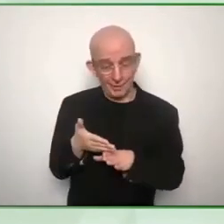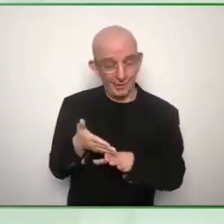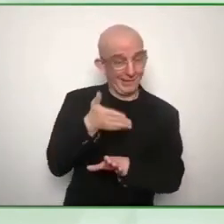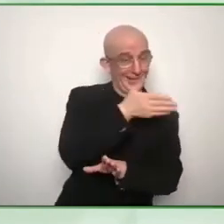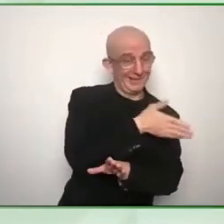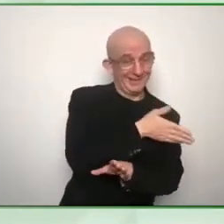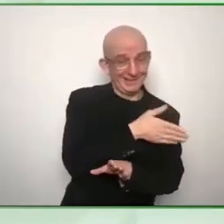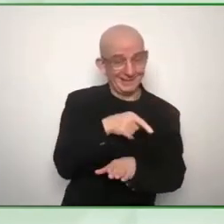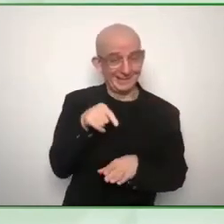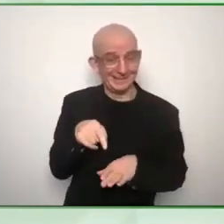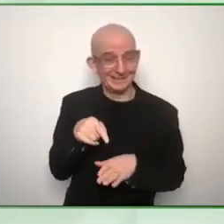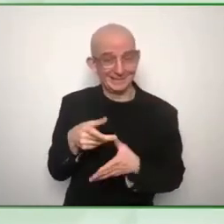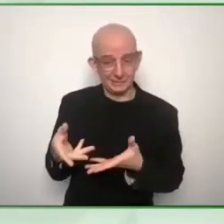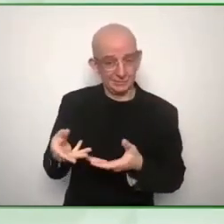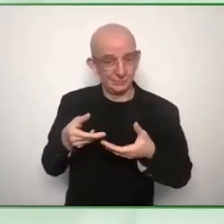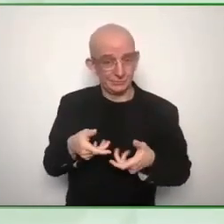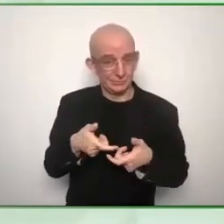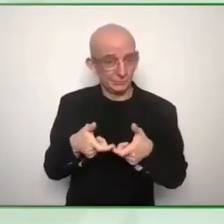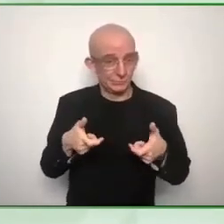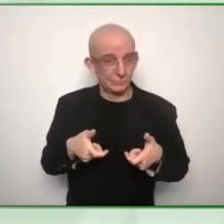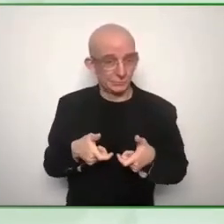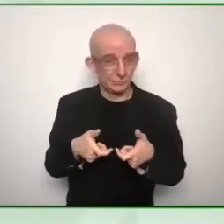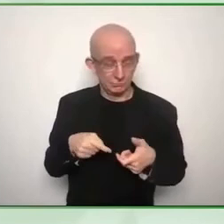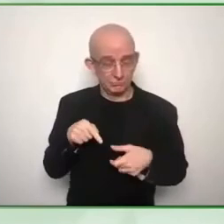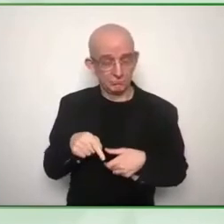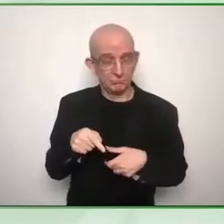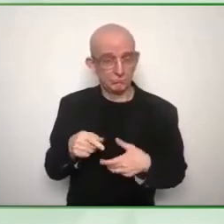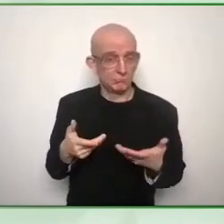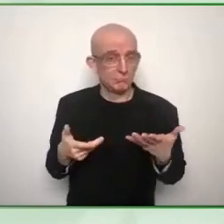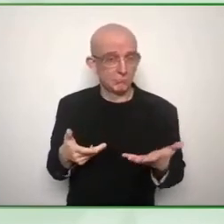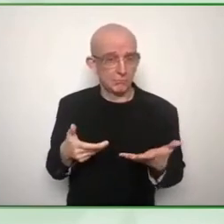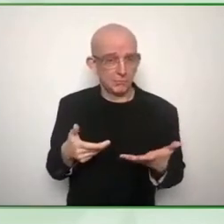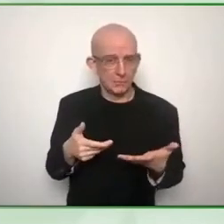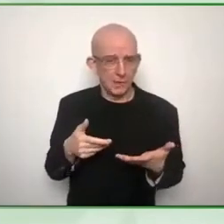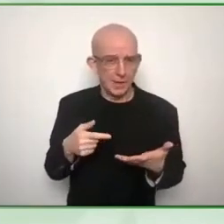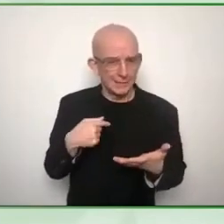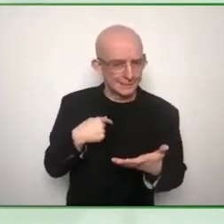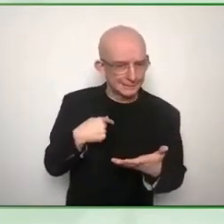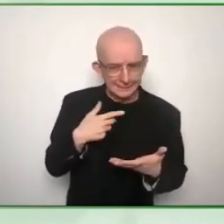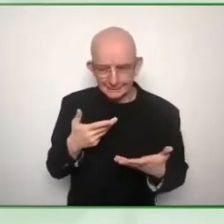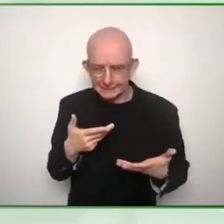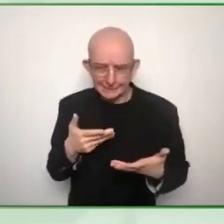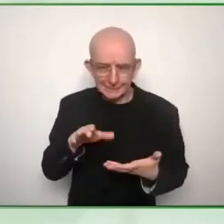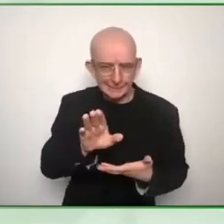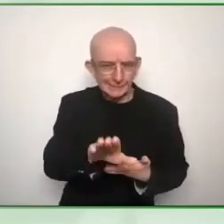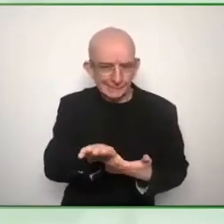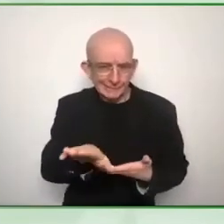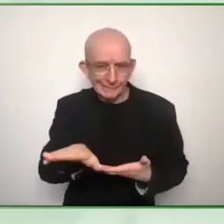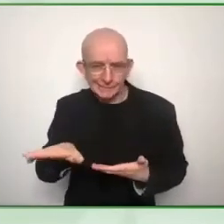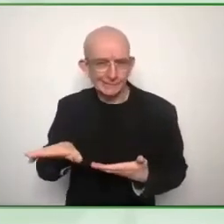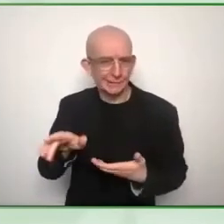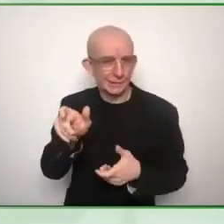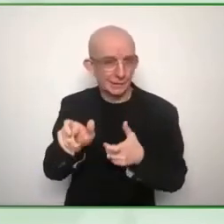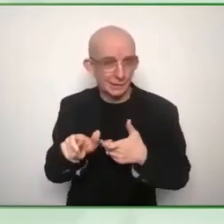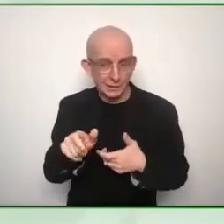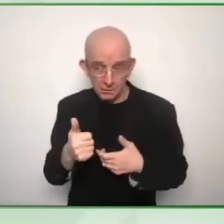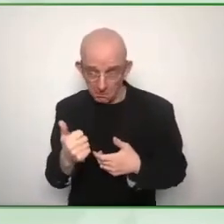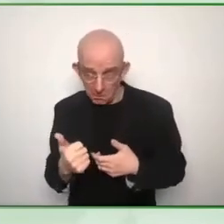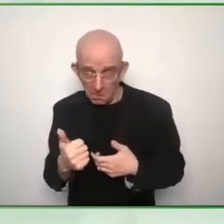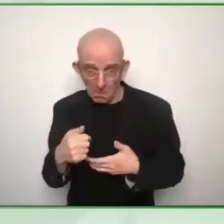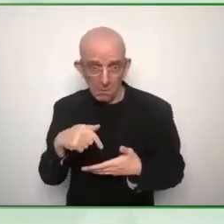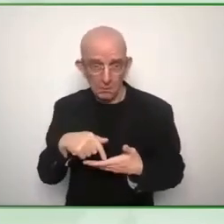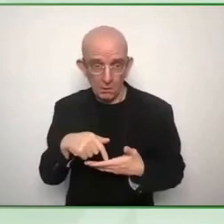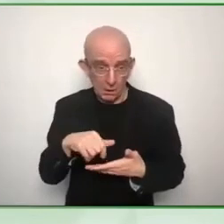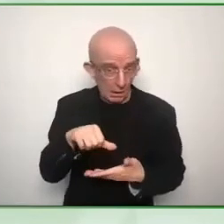so we knew what people were looking for we knew the topics they're after and we knew principles like people want it as